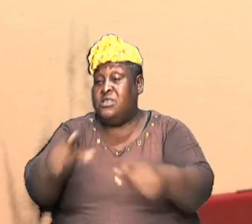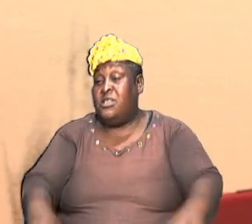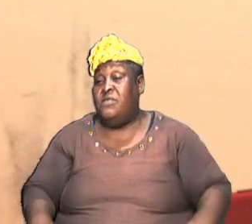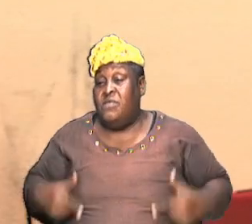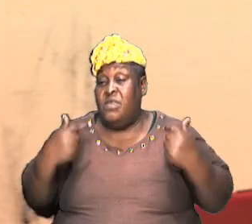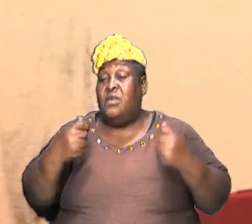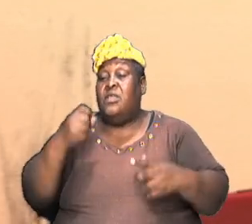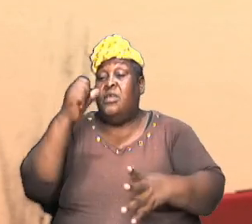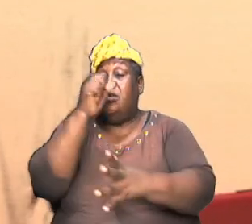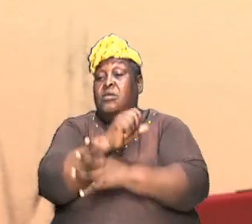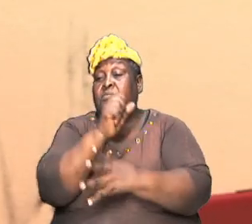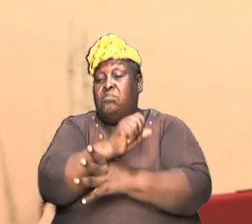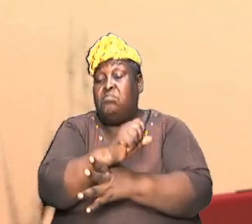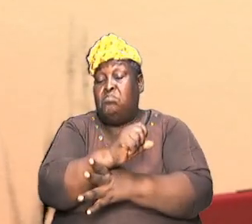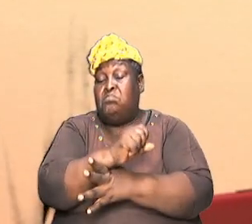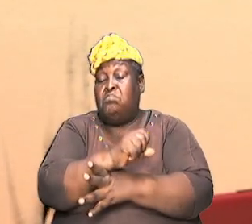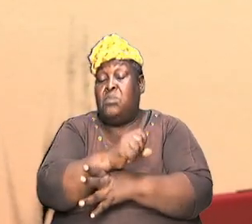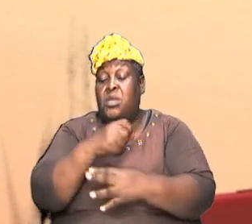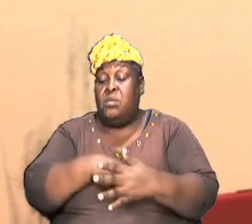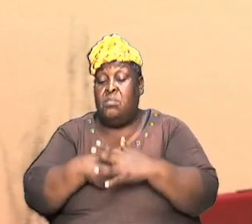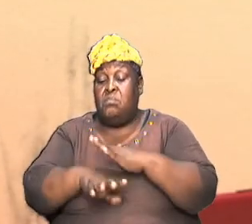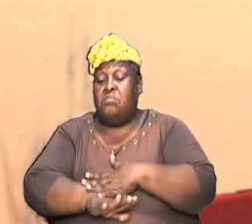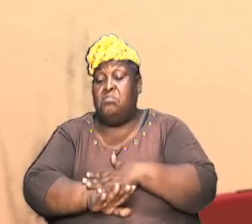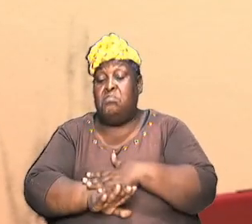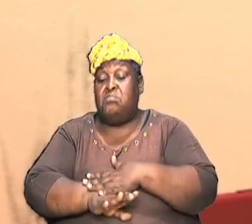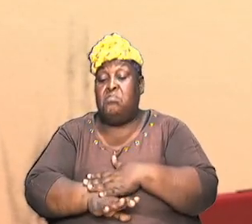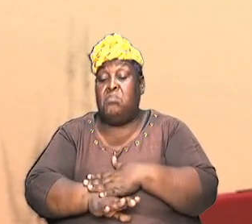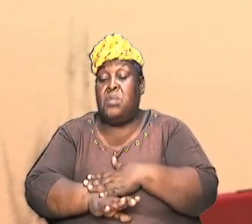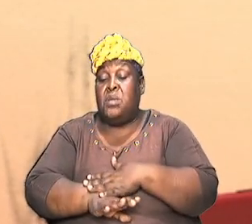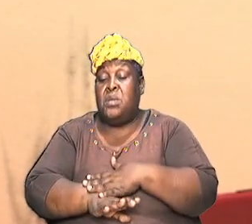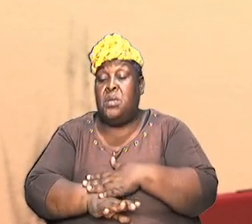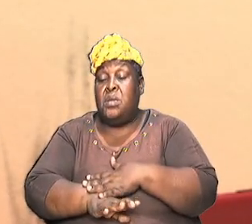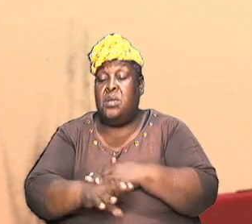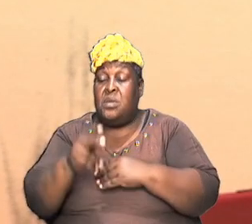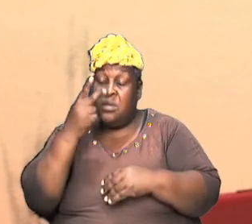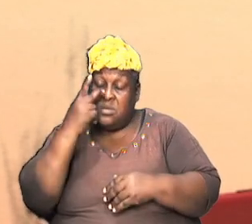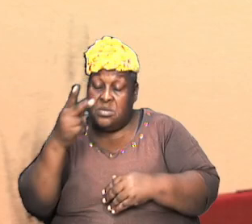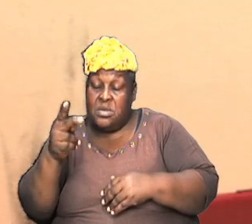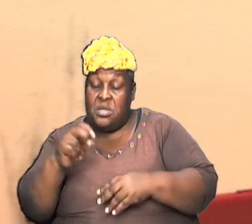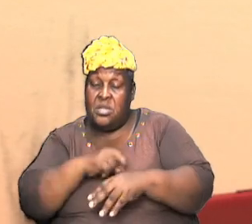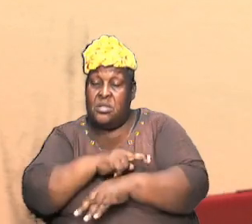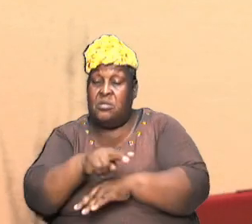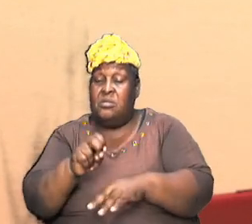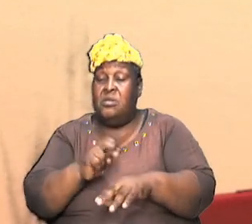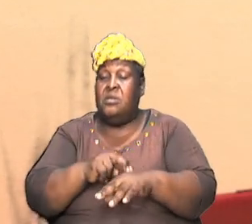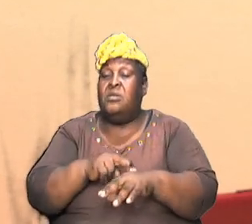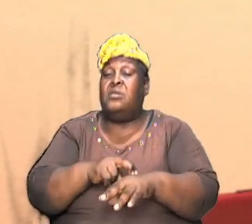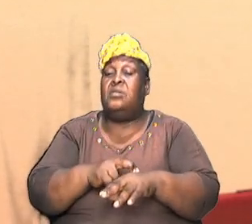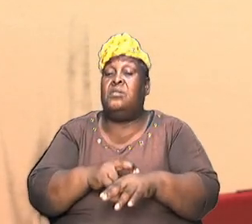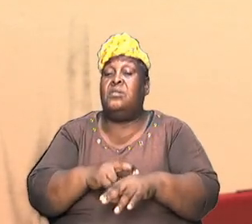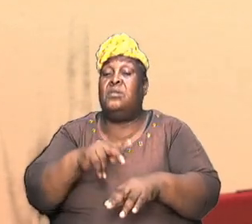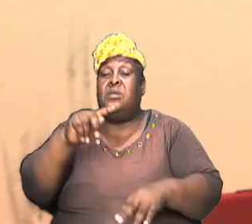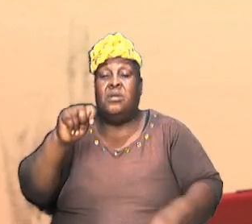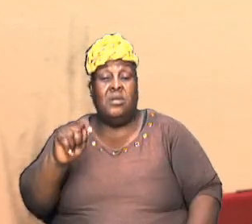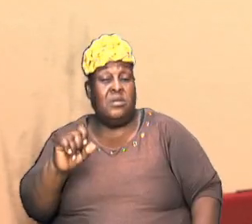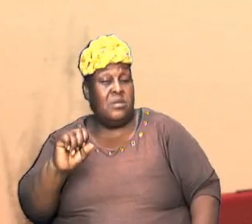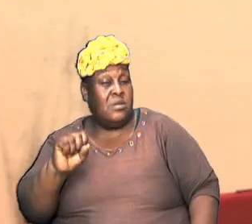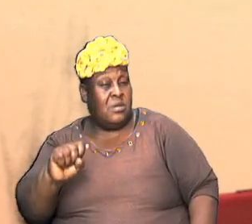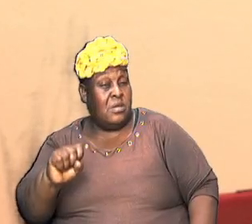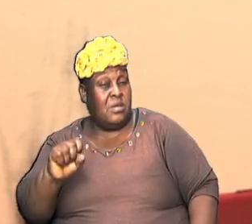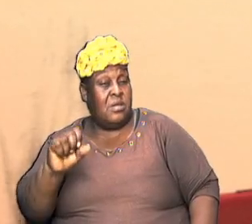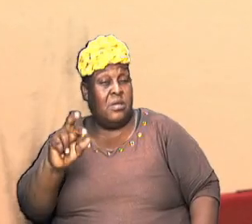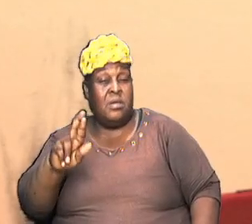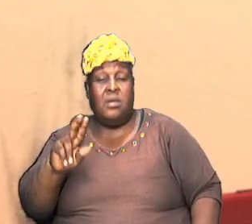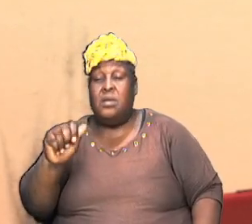can see the genealogy coming down to Therah who was the son the father of Abraham and Therah had Abraham and Nahar